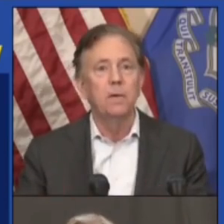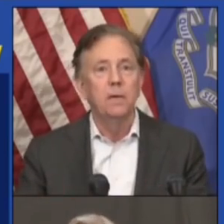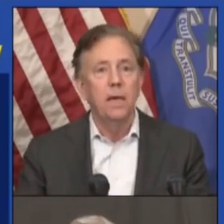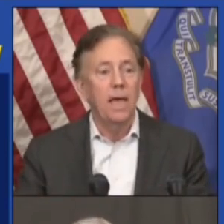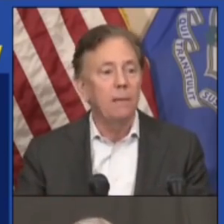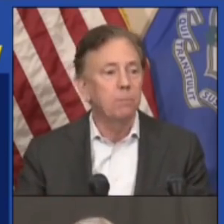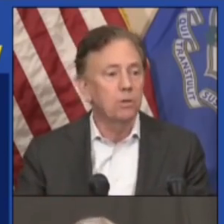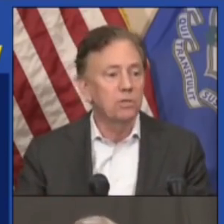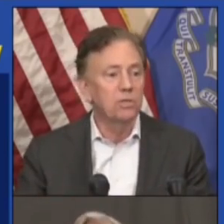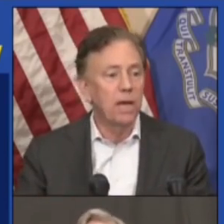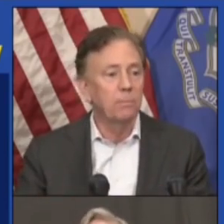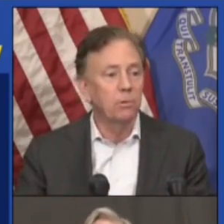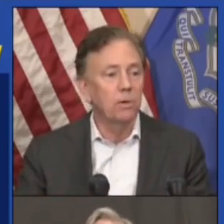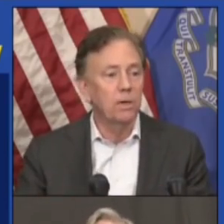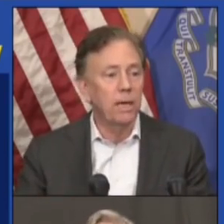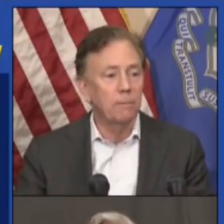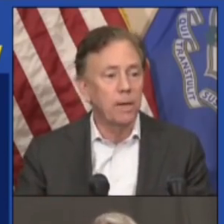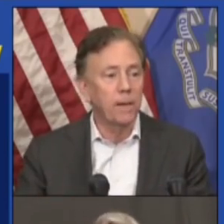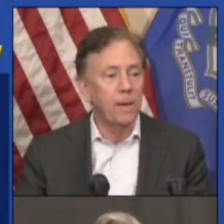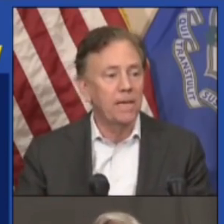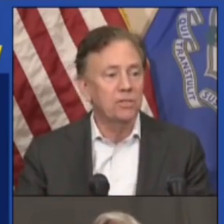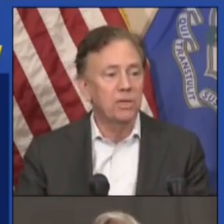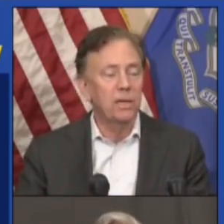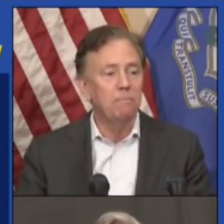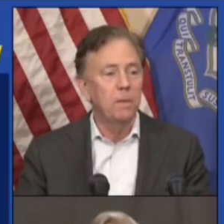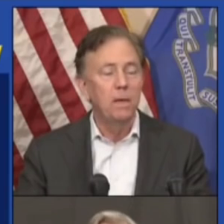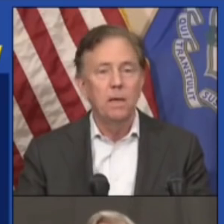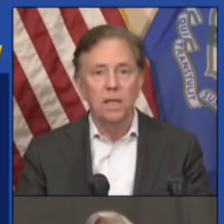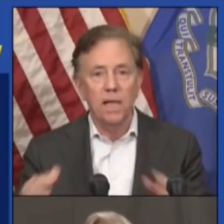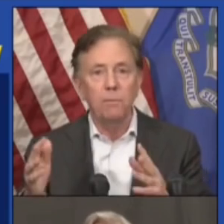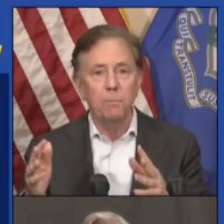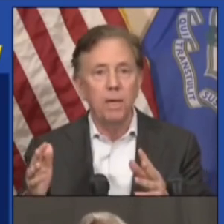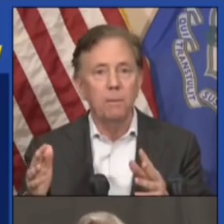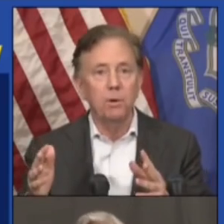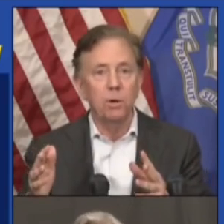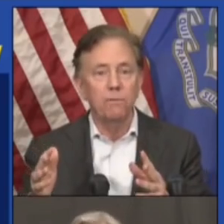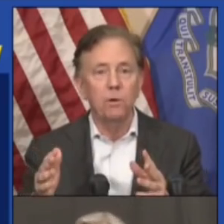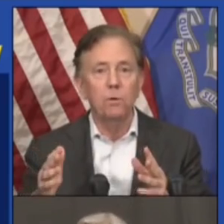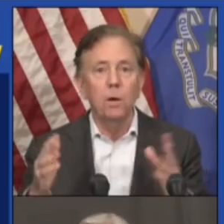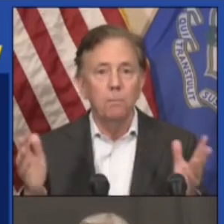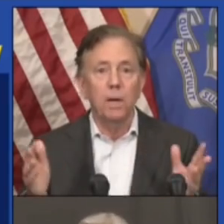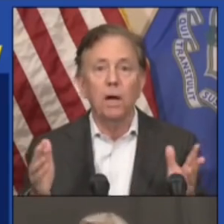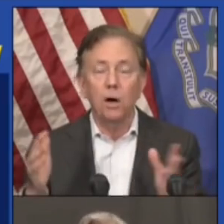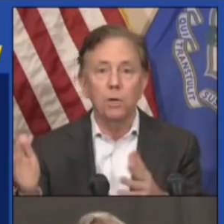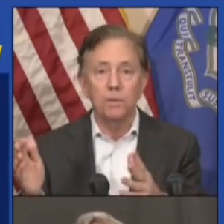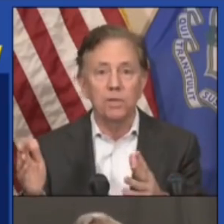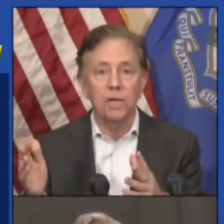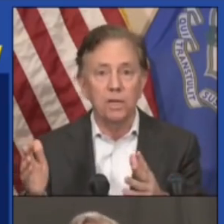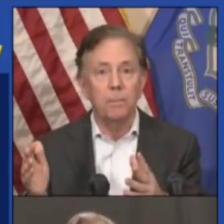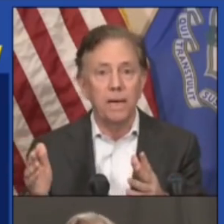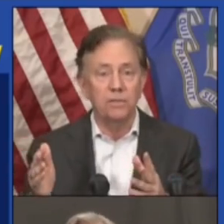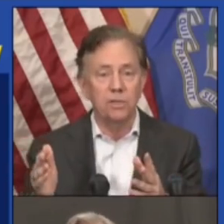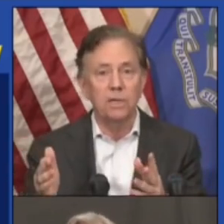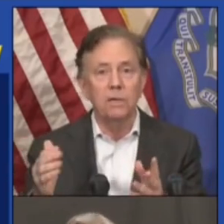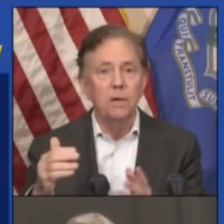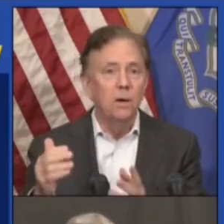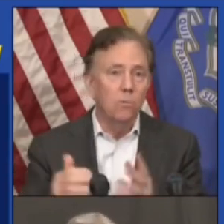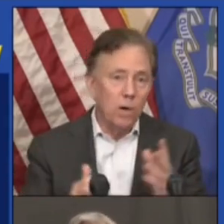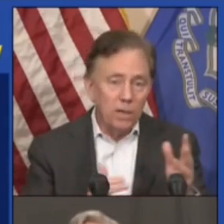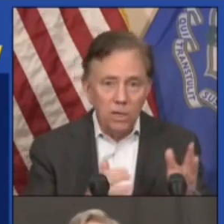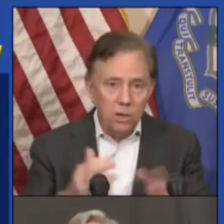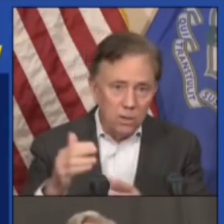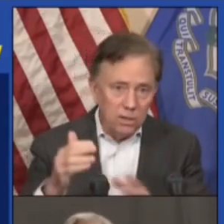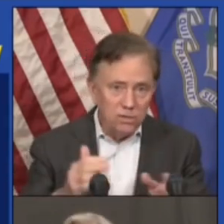eight-person table capacity, 11 p.m. curfew, but 100 percent capacity.